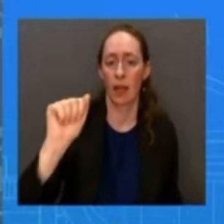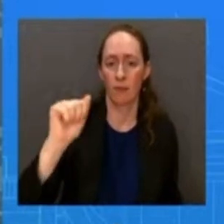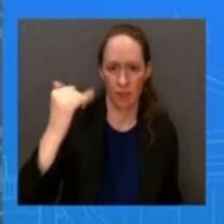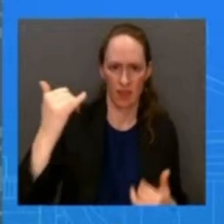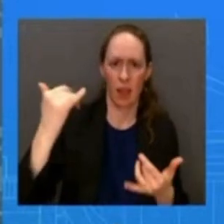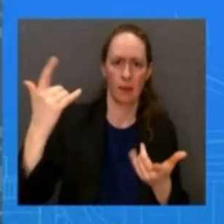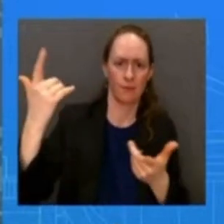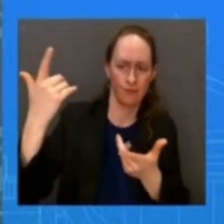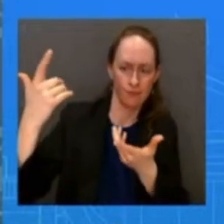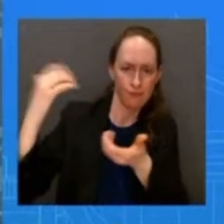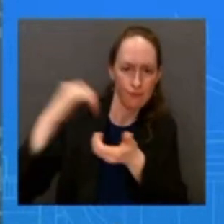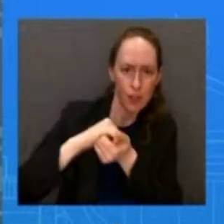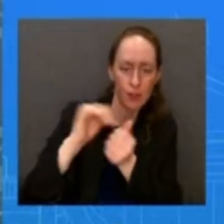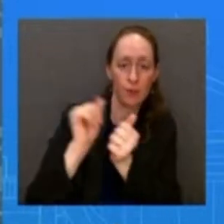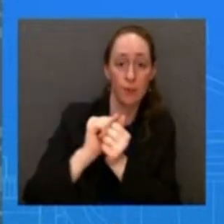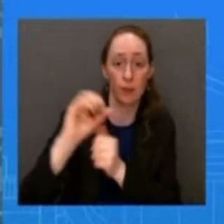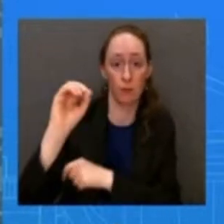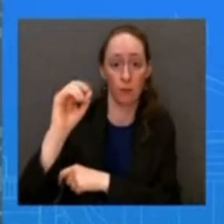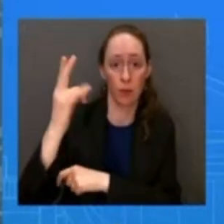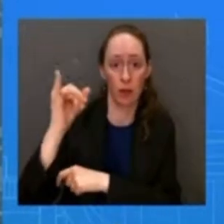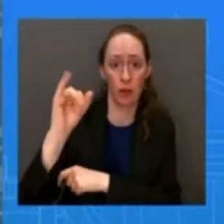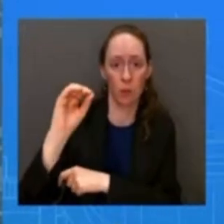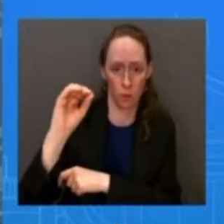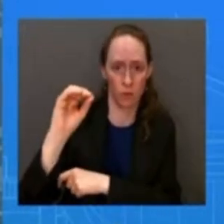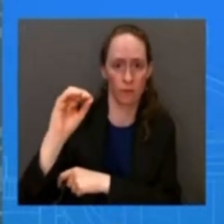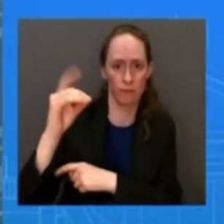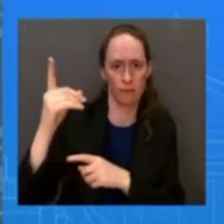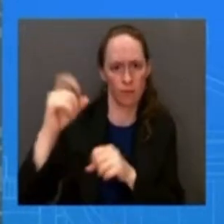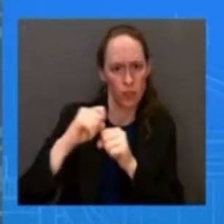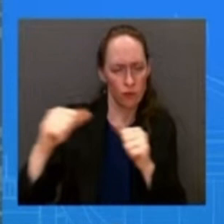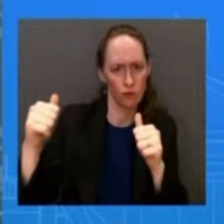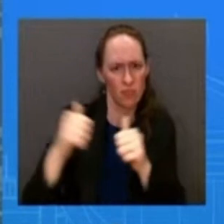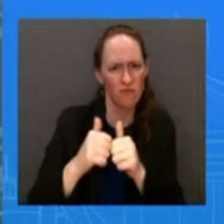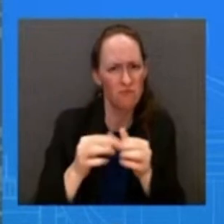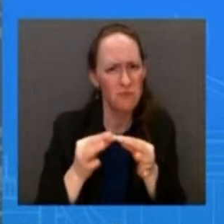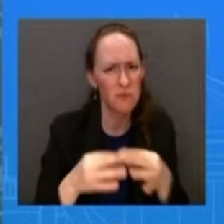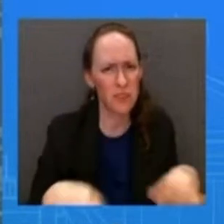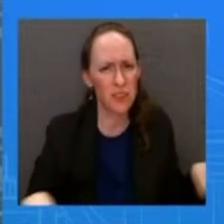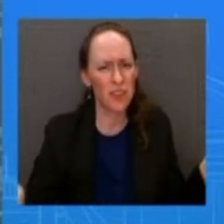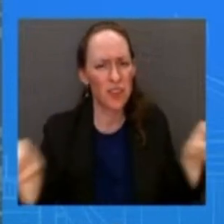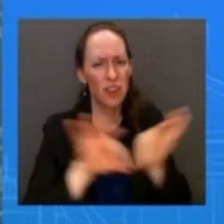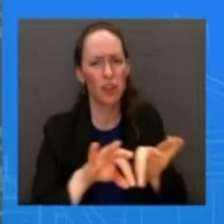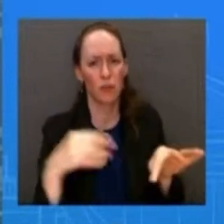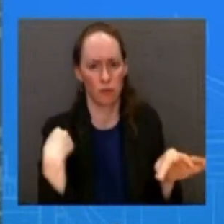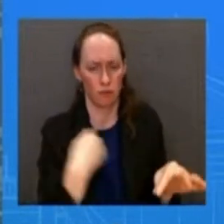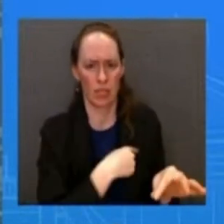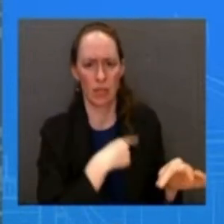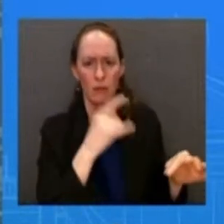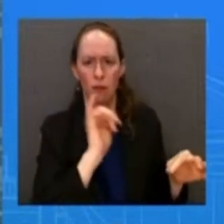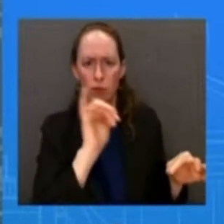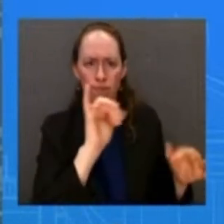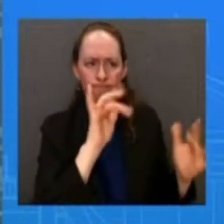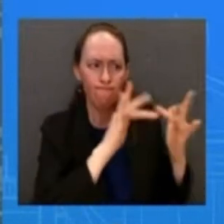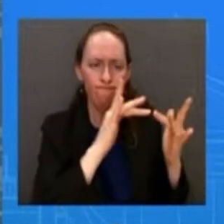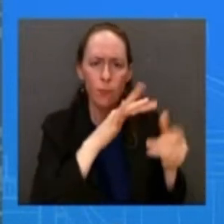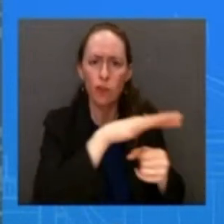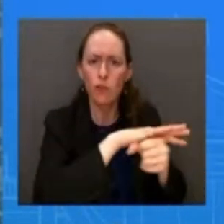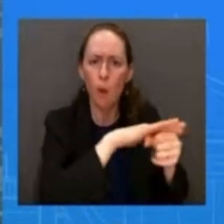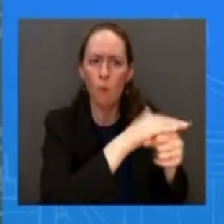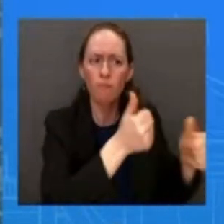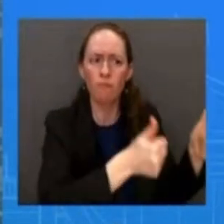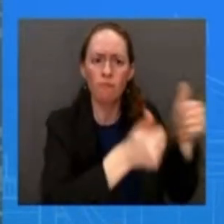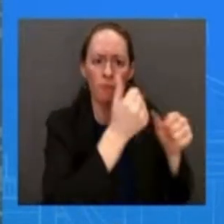that's really important the administration has been in close touch with local officials to ensure that they have what they need uh and that their needs are being met so